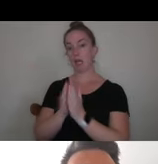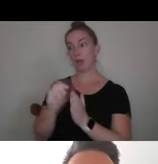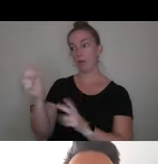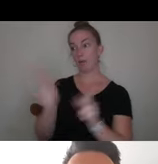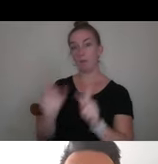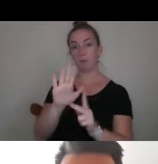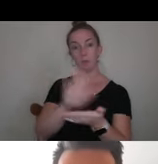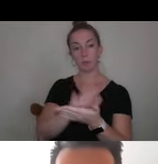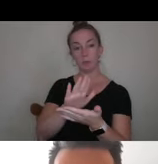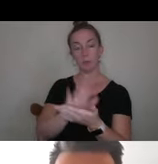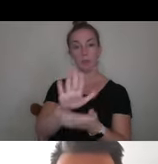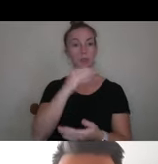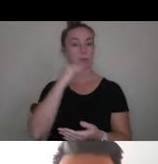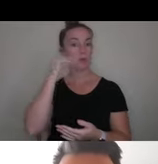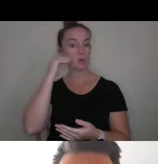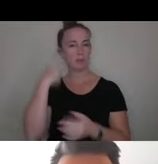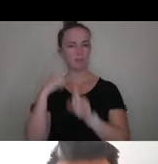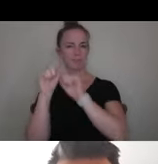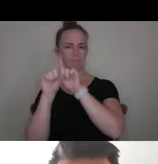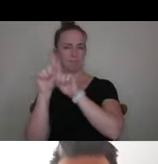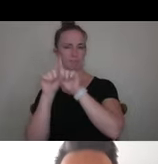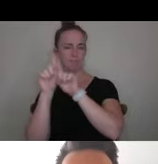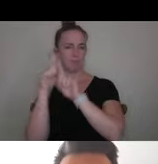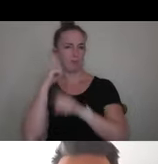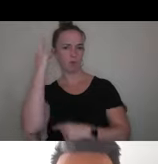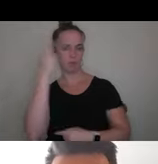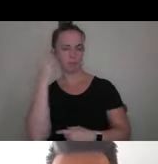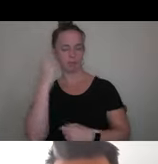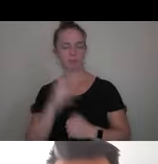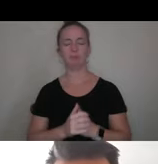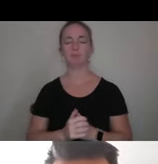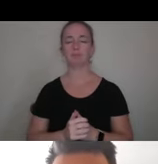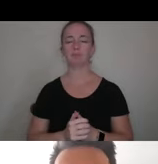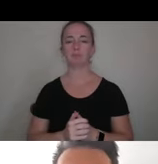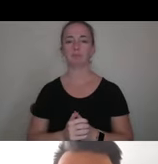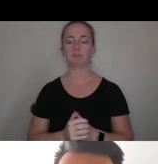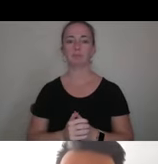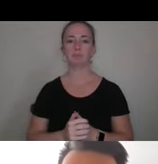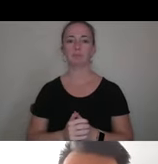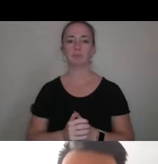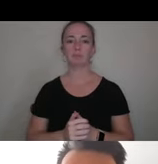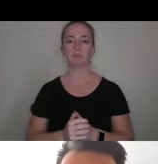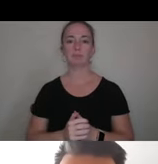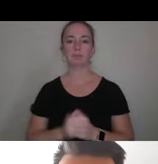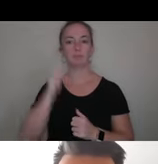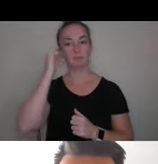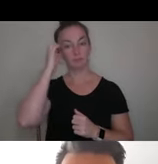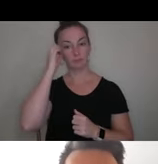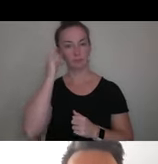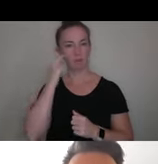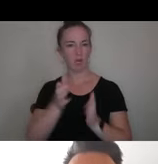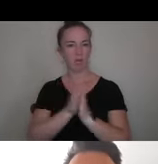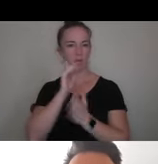life. But I did put an asterisk on there for a reason. Here are your asterisks when it comes to asking for help.